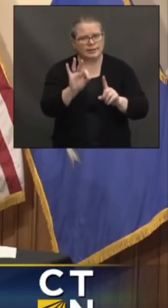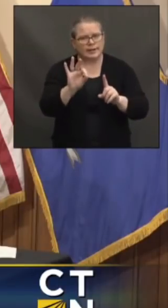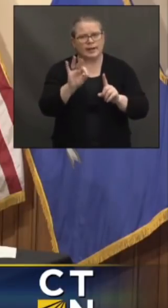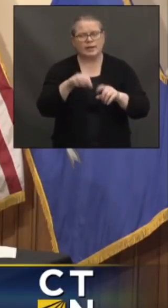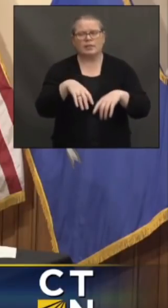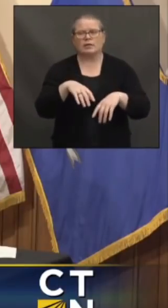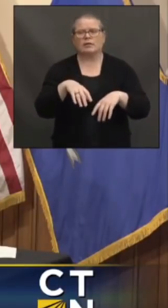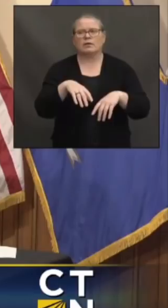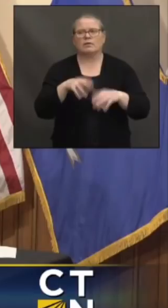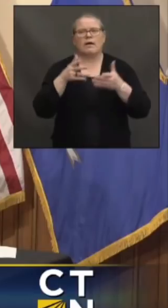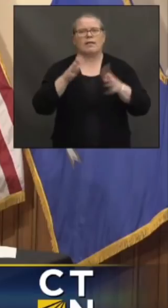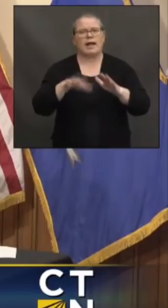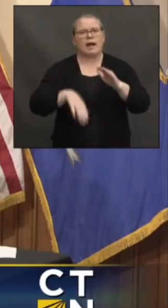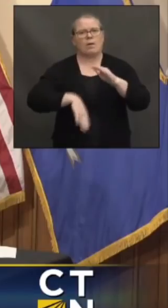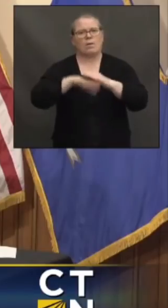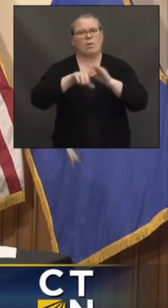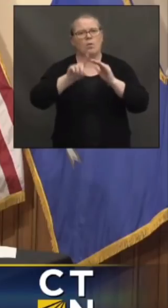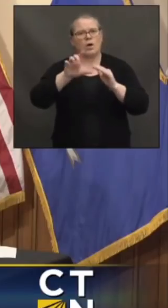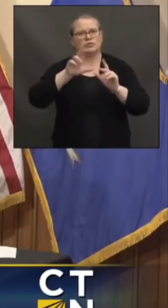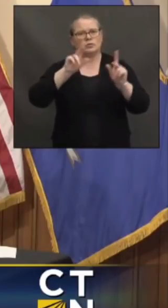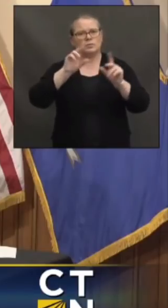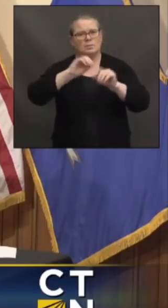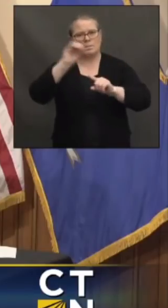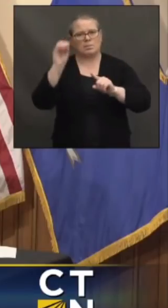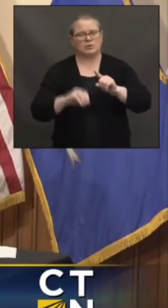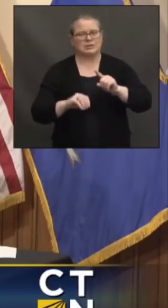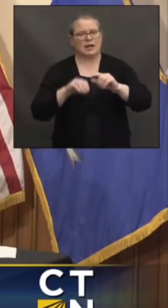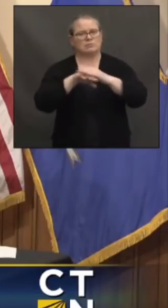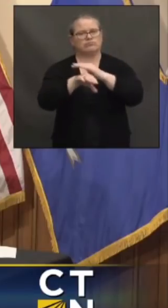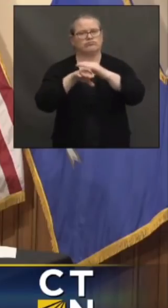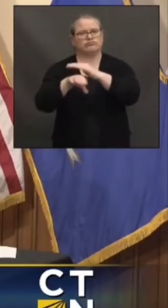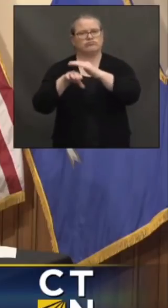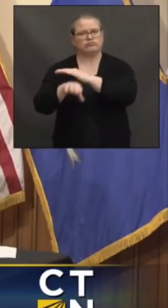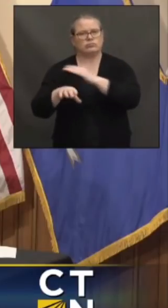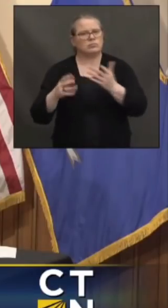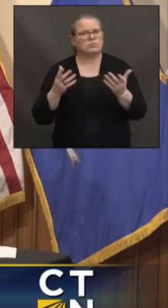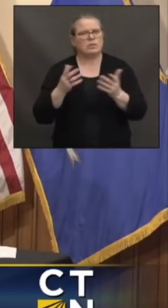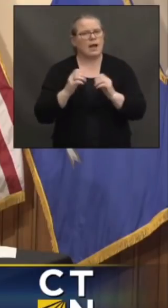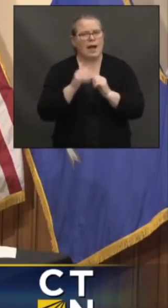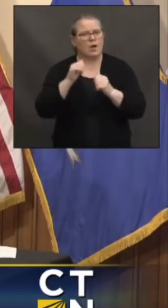% capacity again? Why don't you take it this time, Josh?